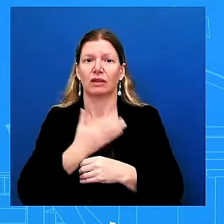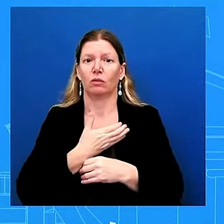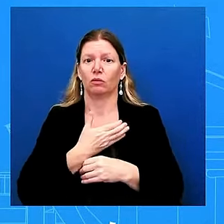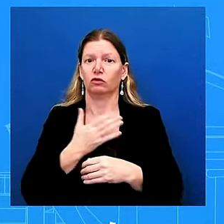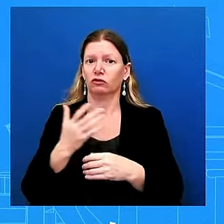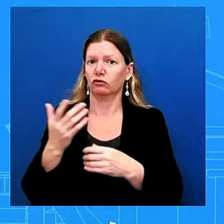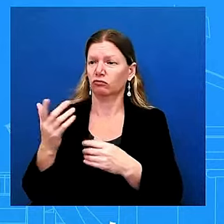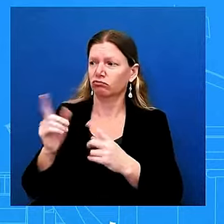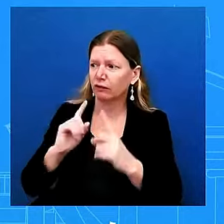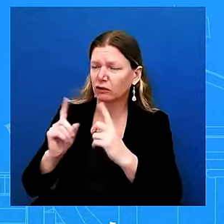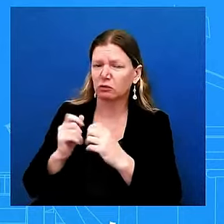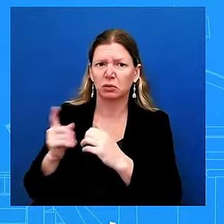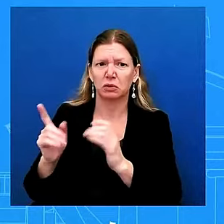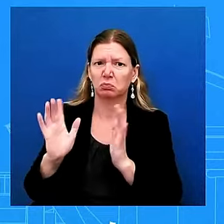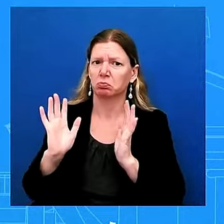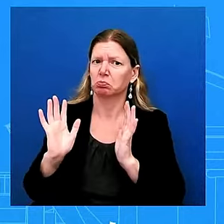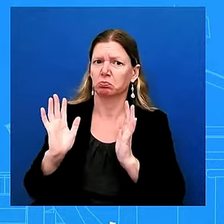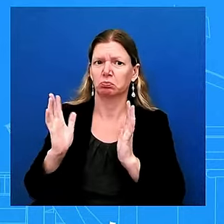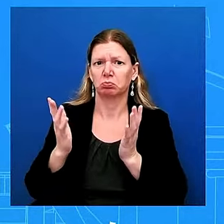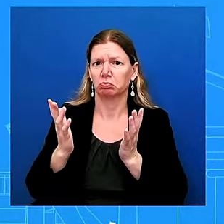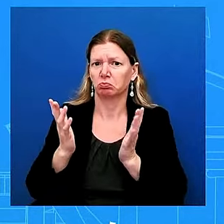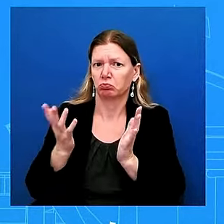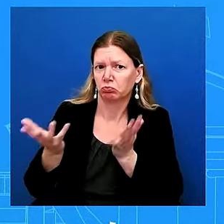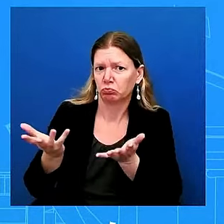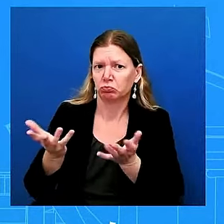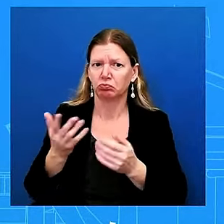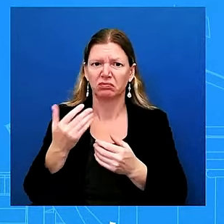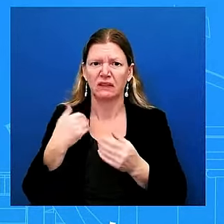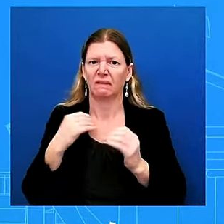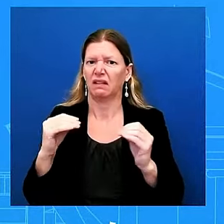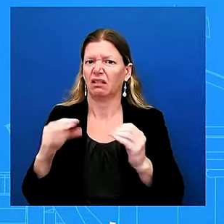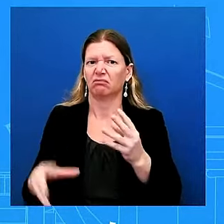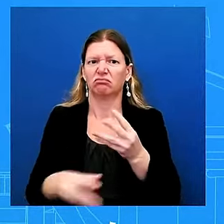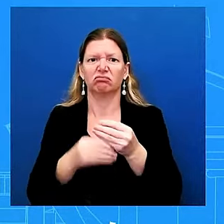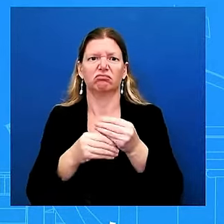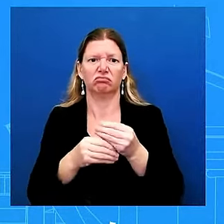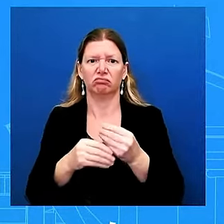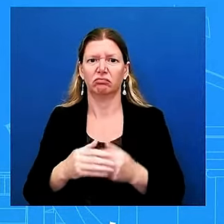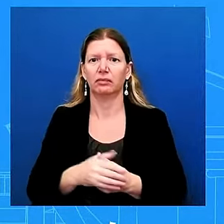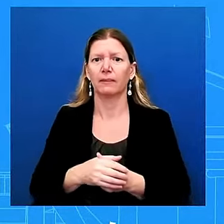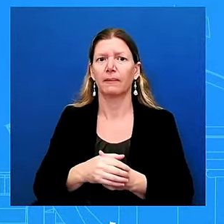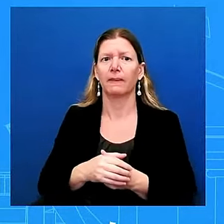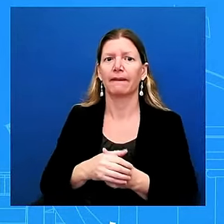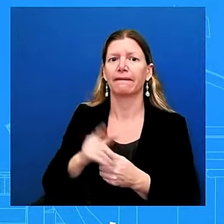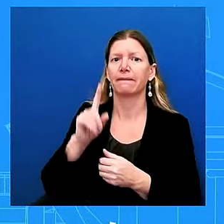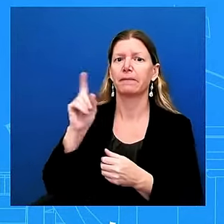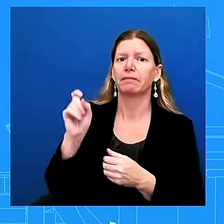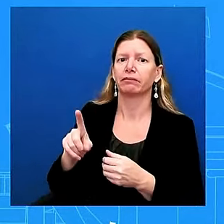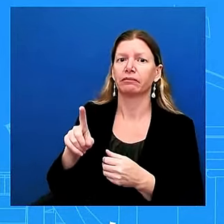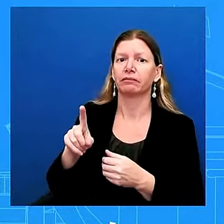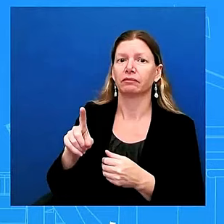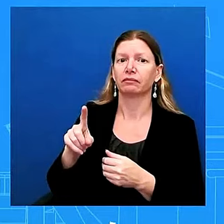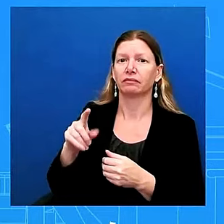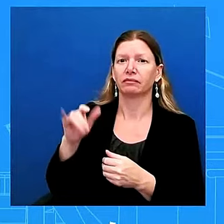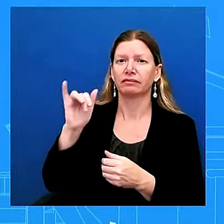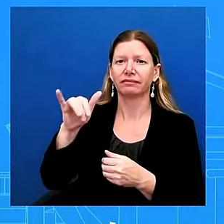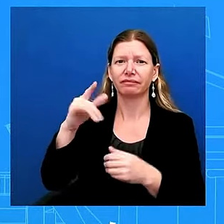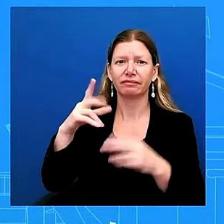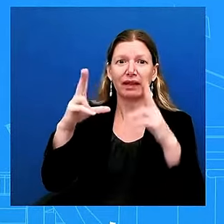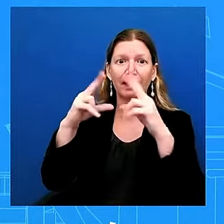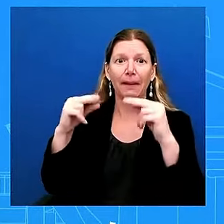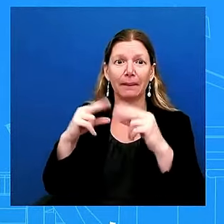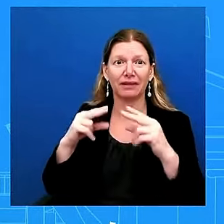diplomatic conversations happened over the weekend as israel was conducting these raids in lebanon is the outcome one that